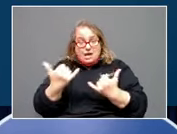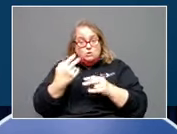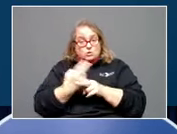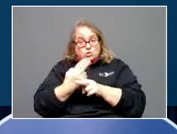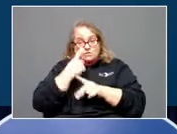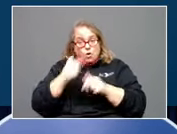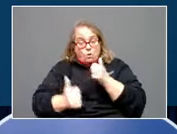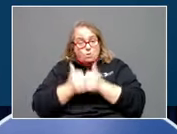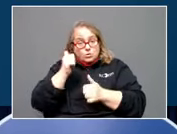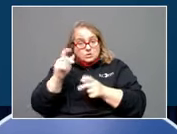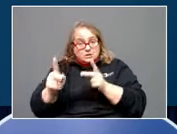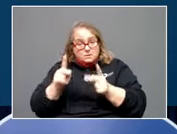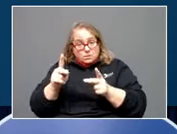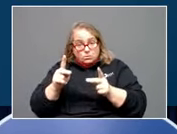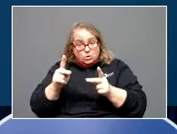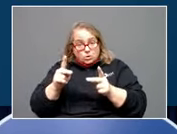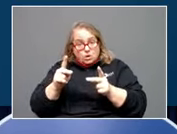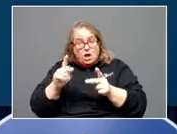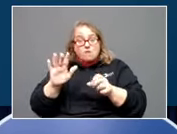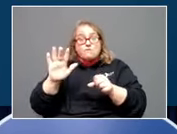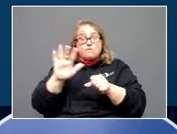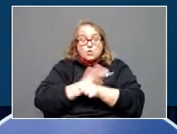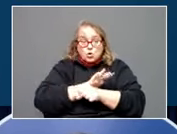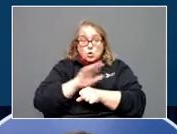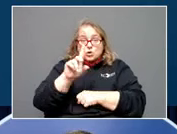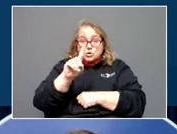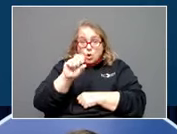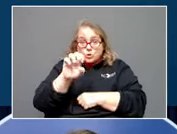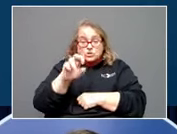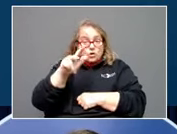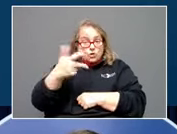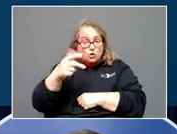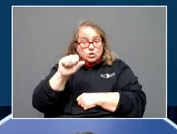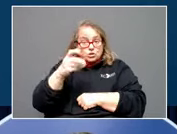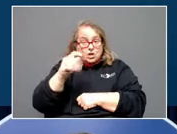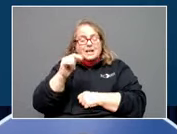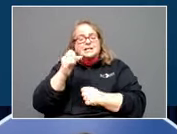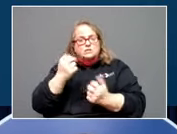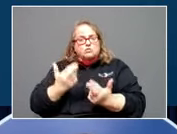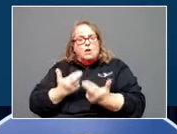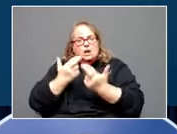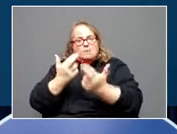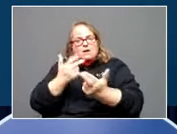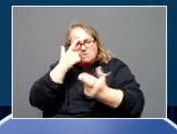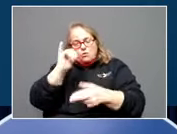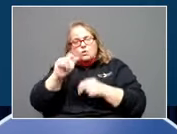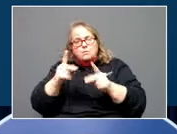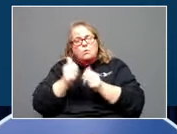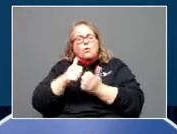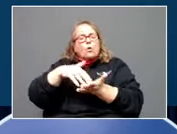boosters, a full-dose third shot has been recommended for those with weakened immune systems.